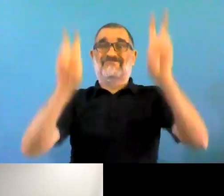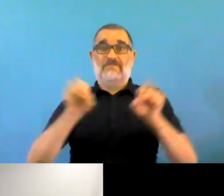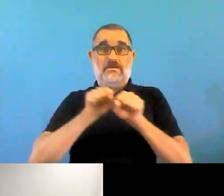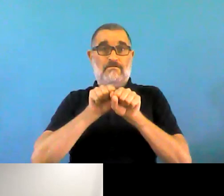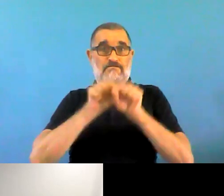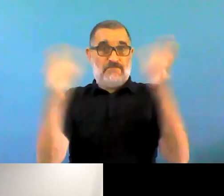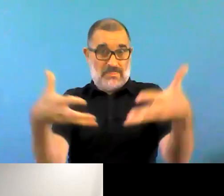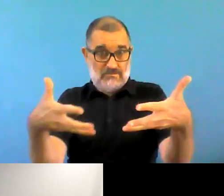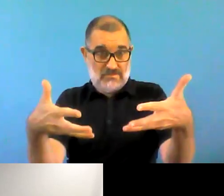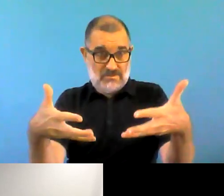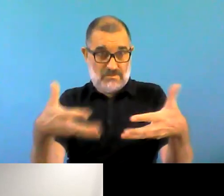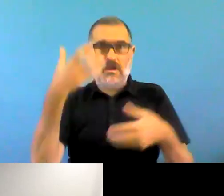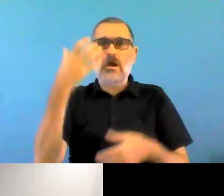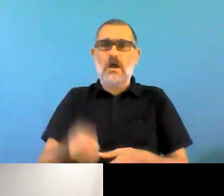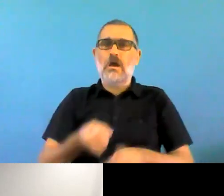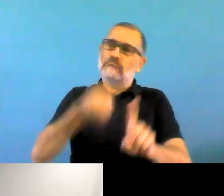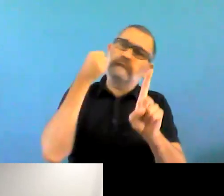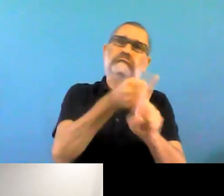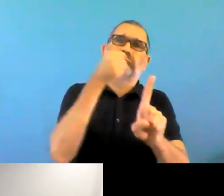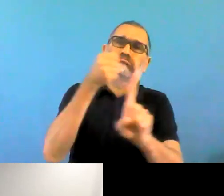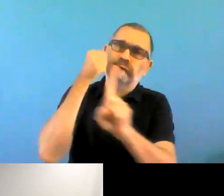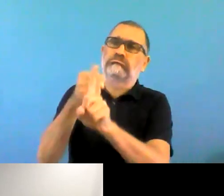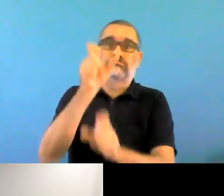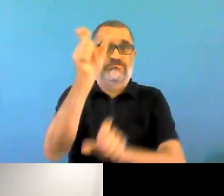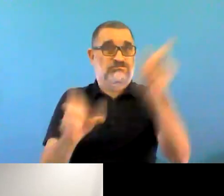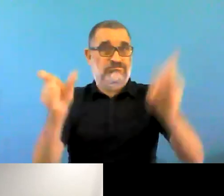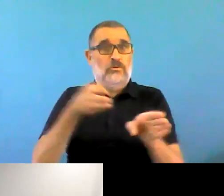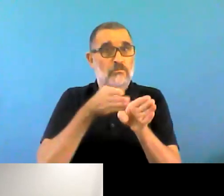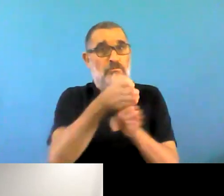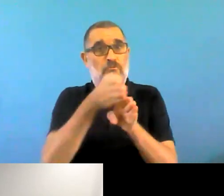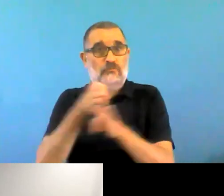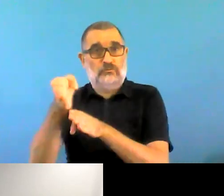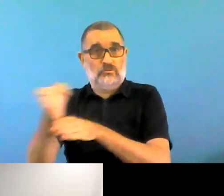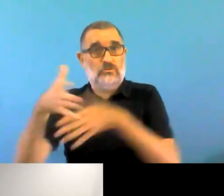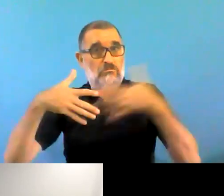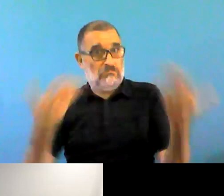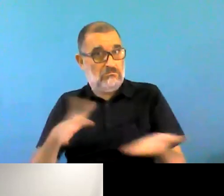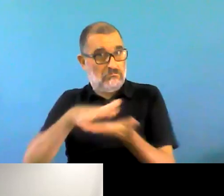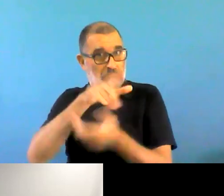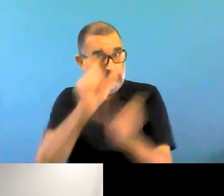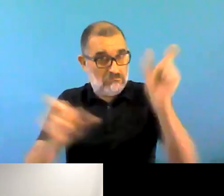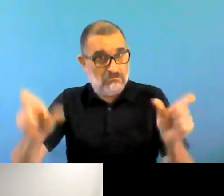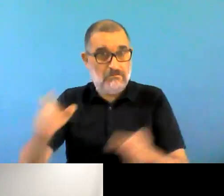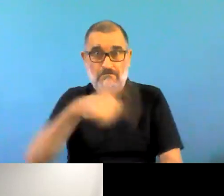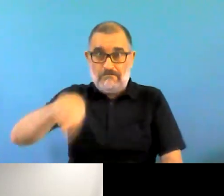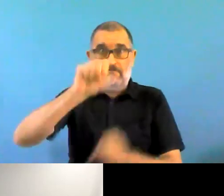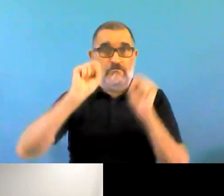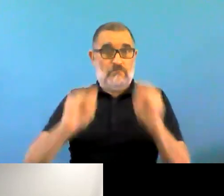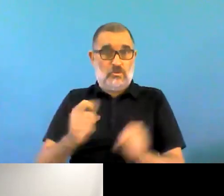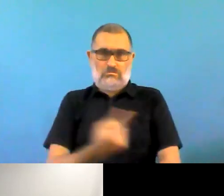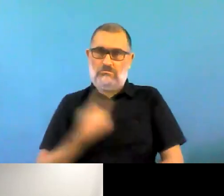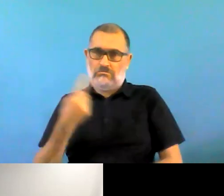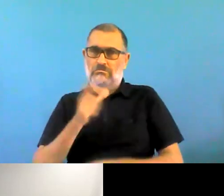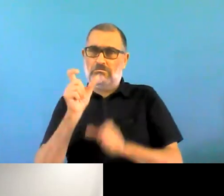experiences in the country on how do you see the health professionals being affected? And the rest of the question is on